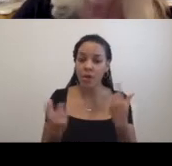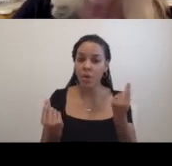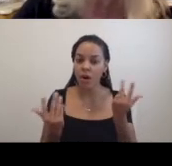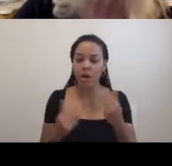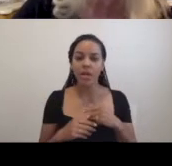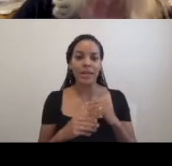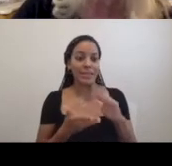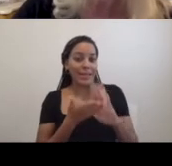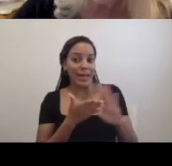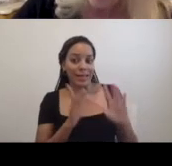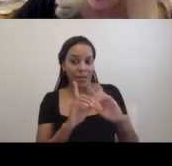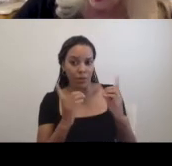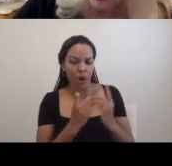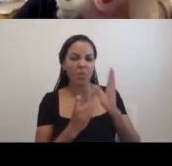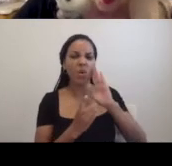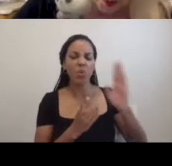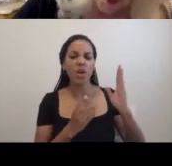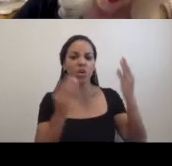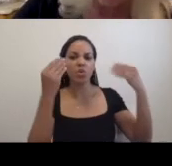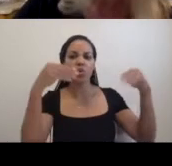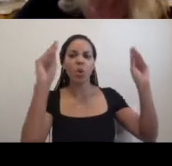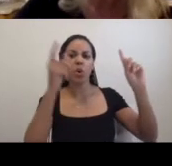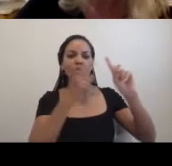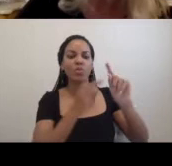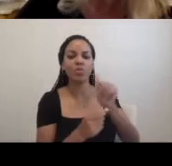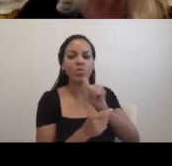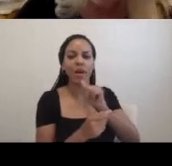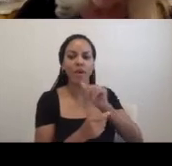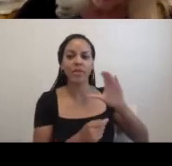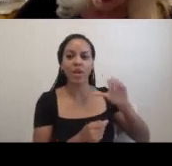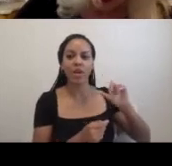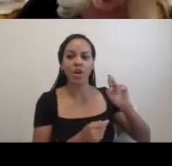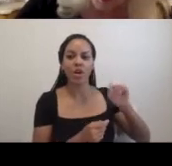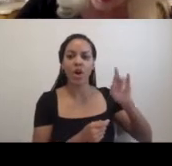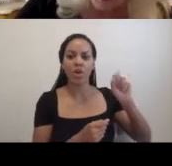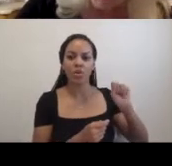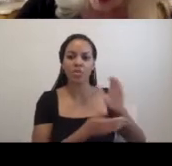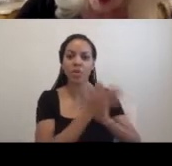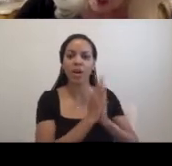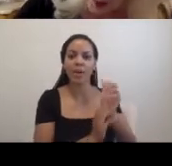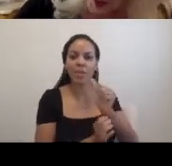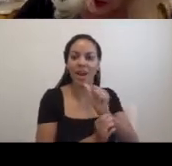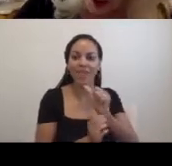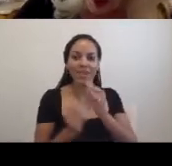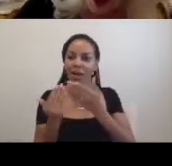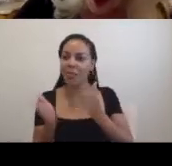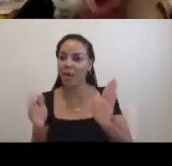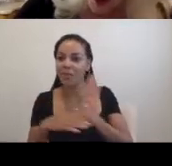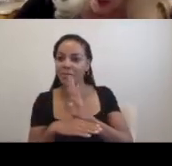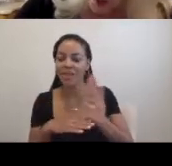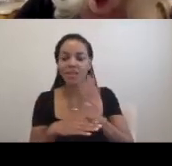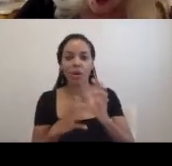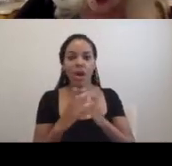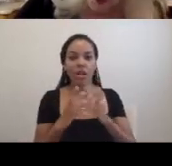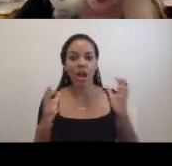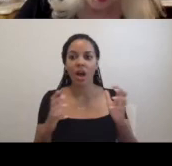Department would be sold to the private carters, privatized. There was much yelling in the